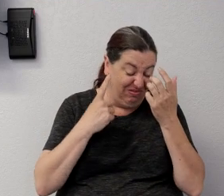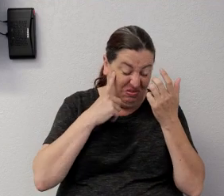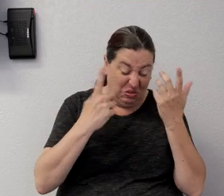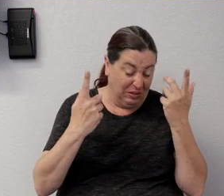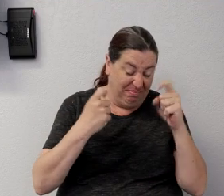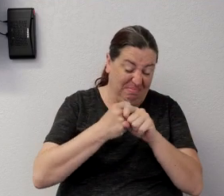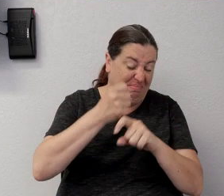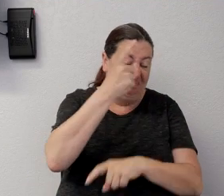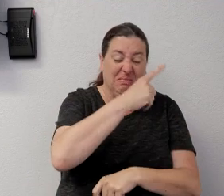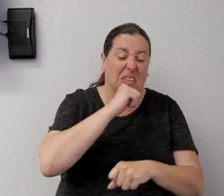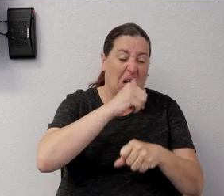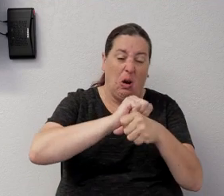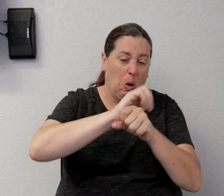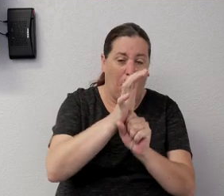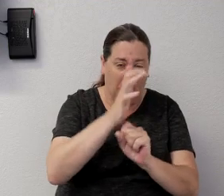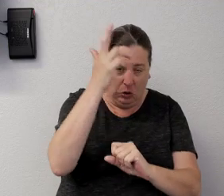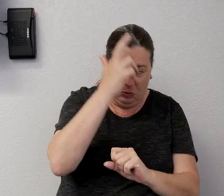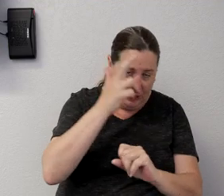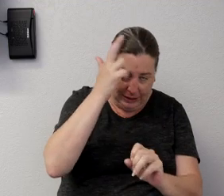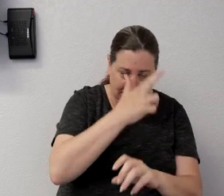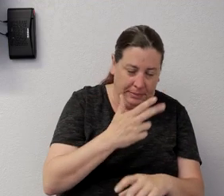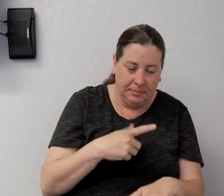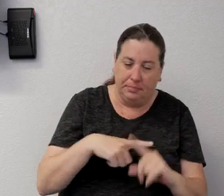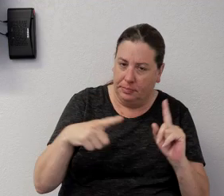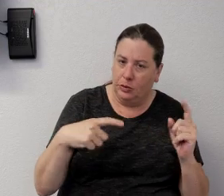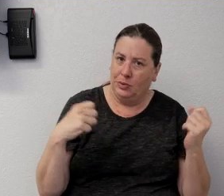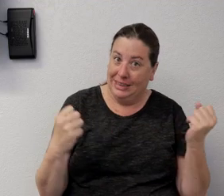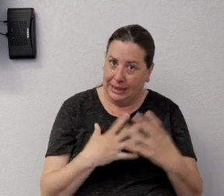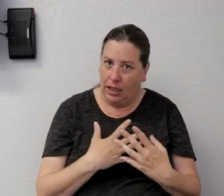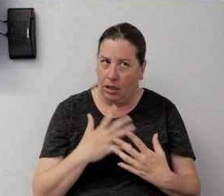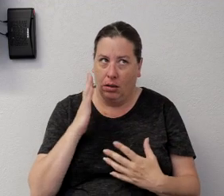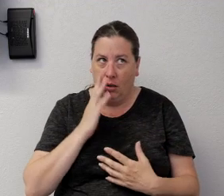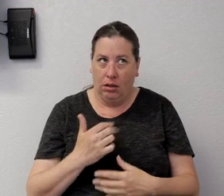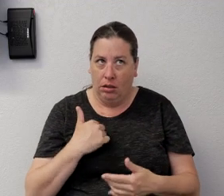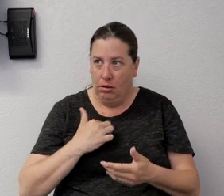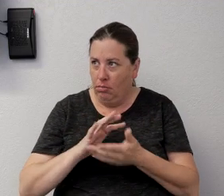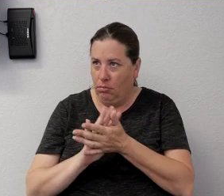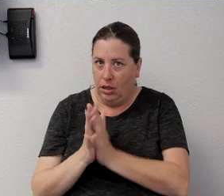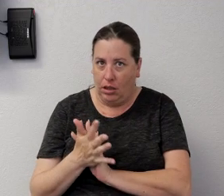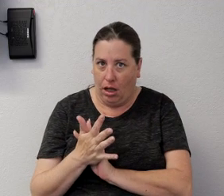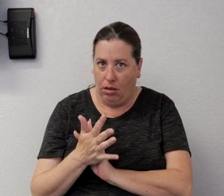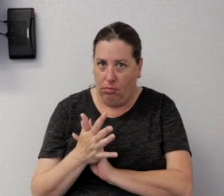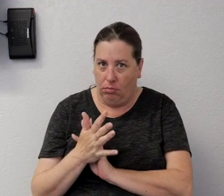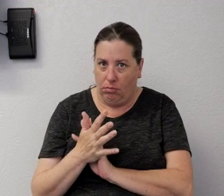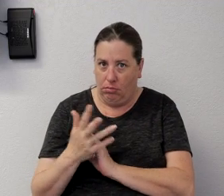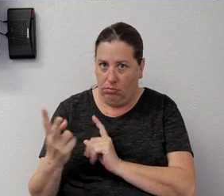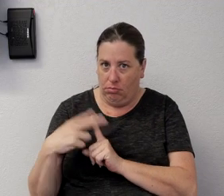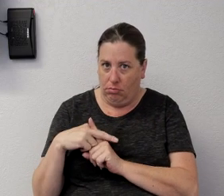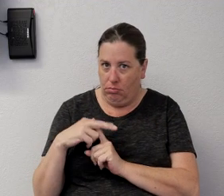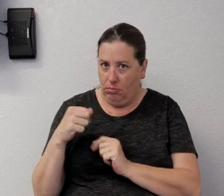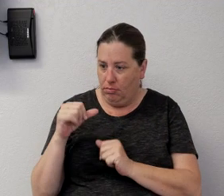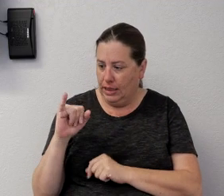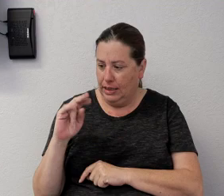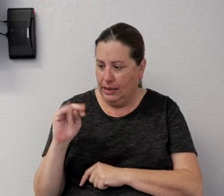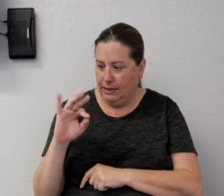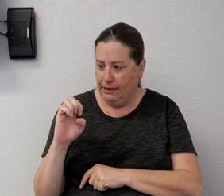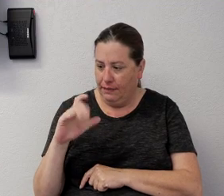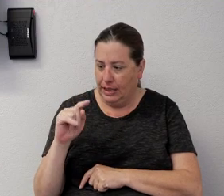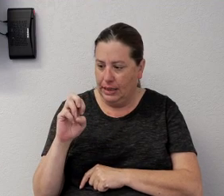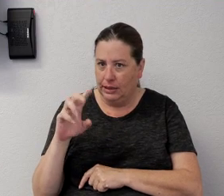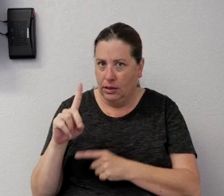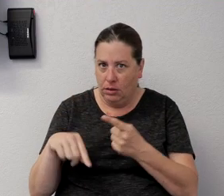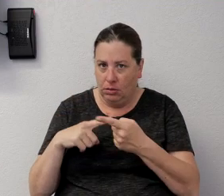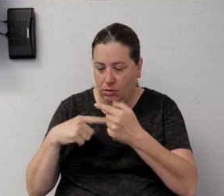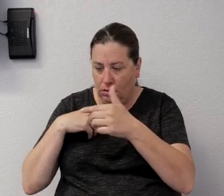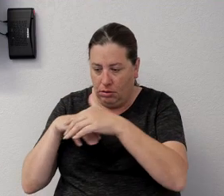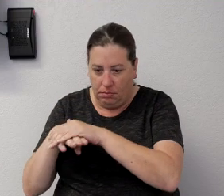but was scared. You know, am I going to become infected, you know, when I come in? And he was amazed by